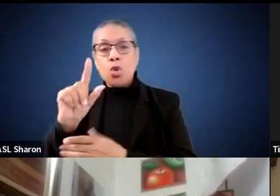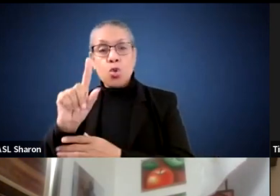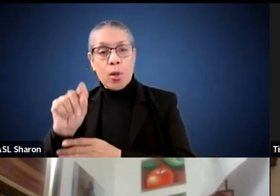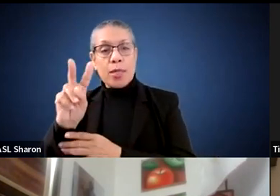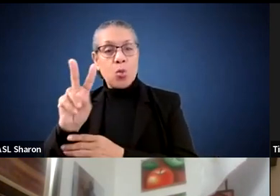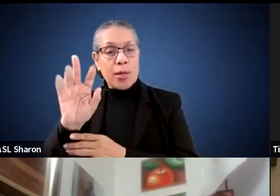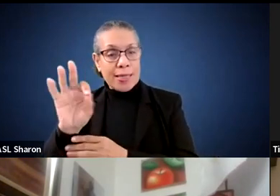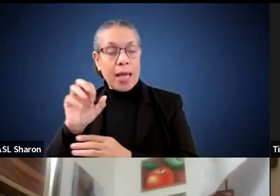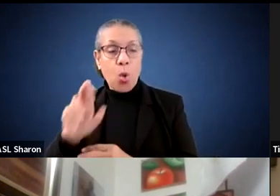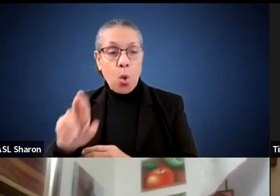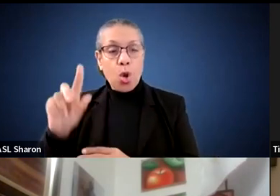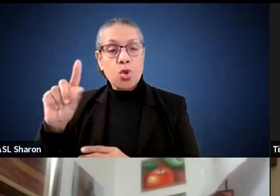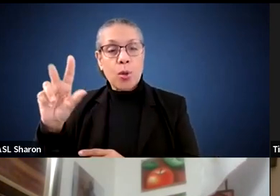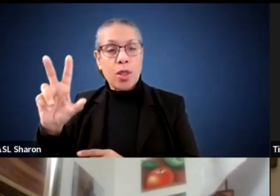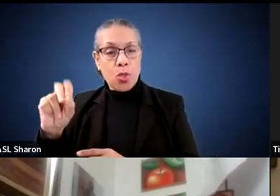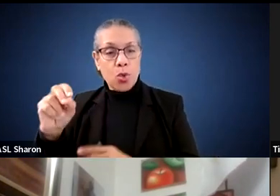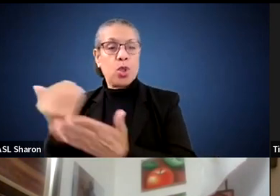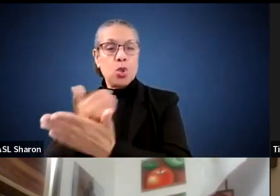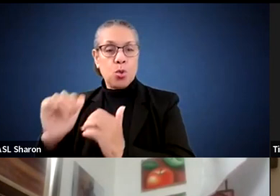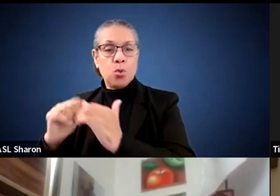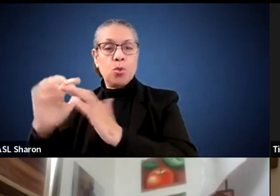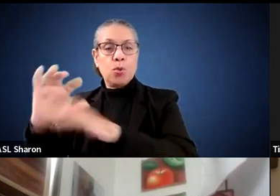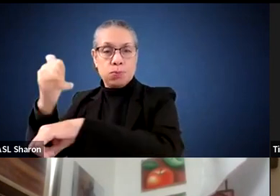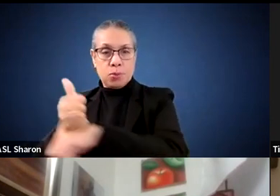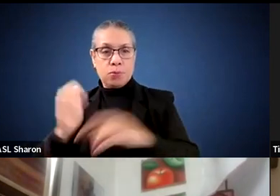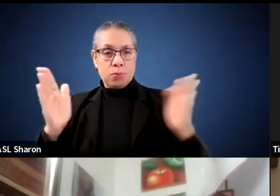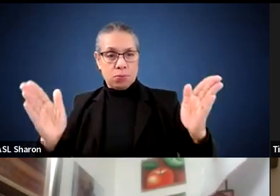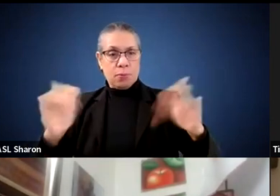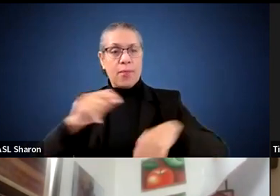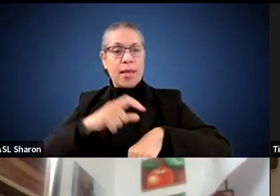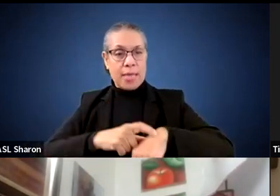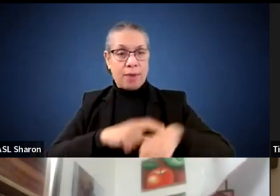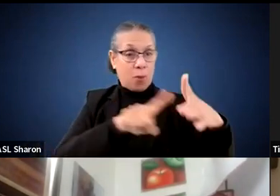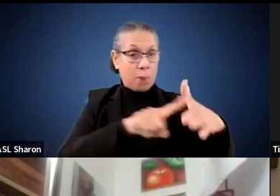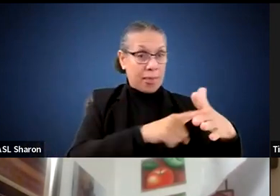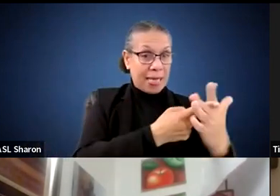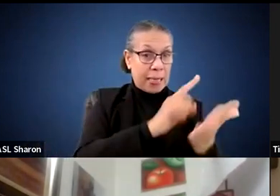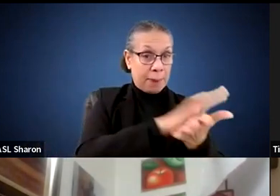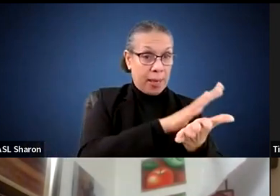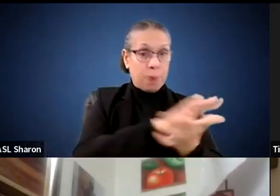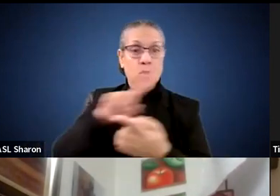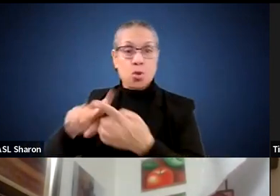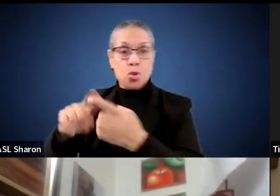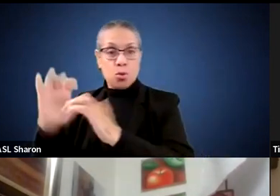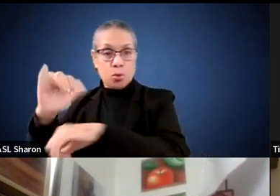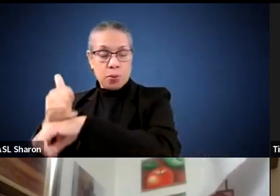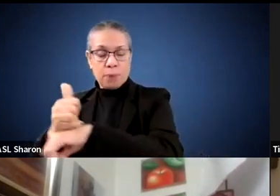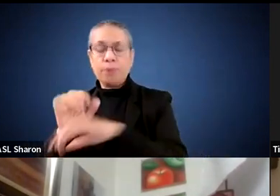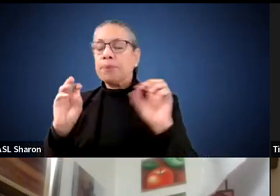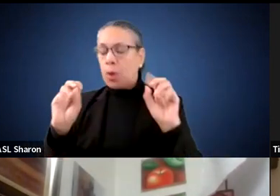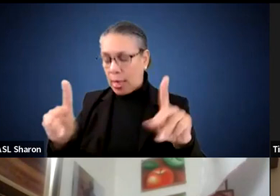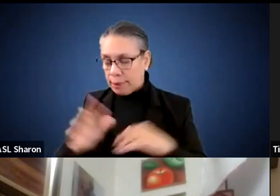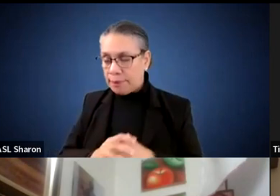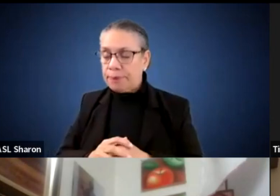or 2030. That's helpful. And then real question. What does the city have any sort of